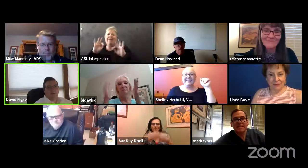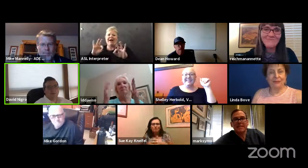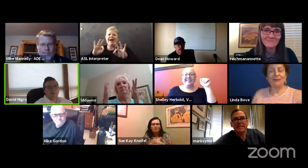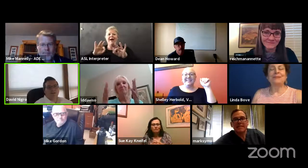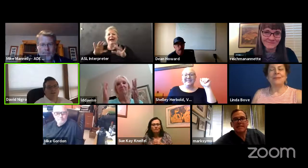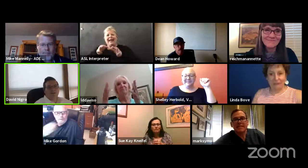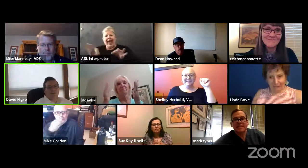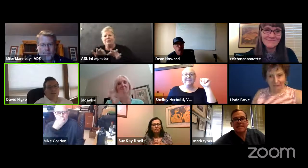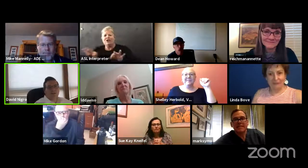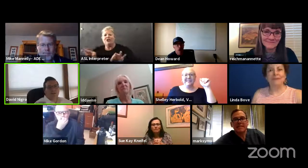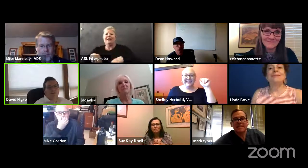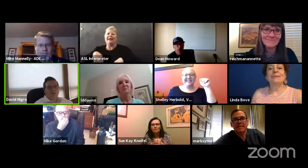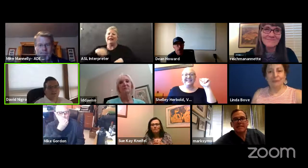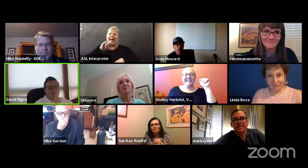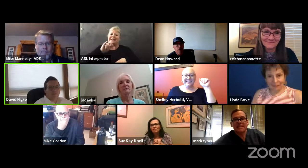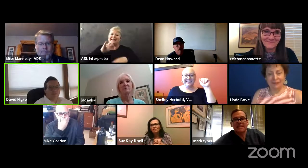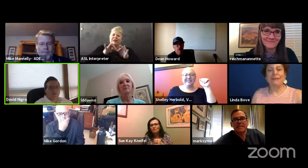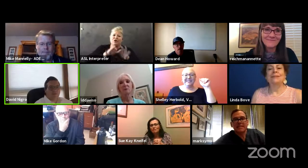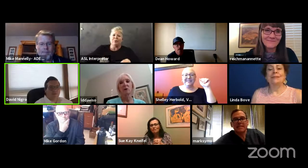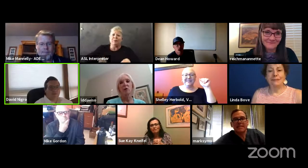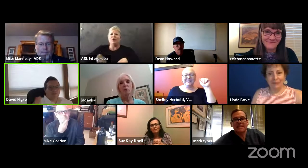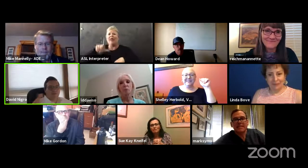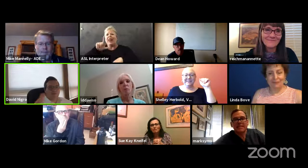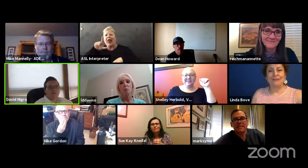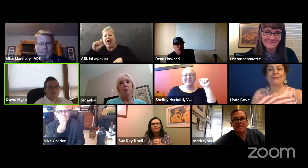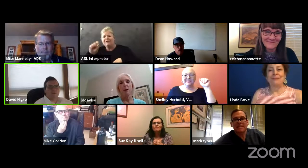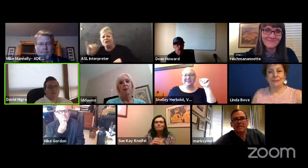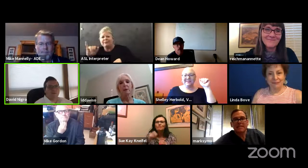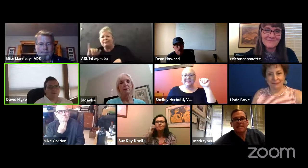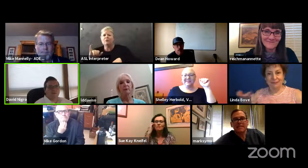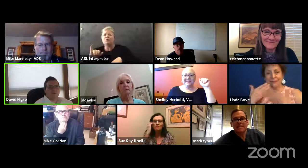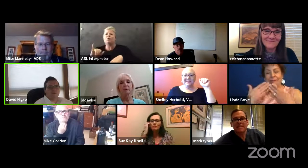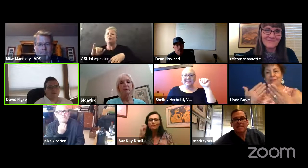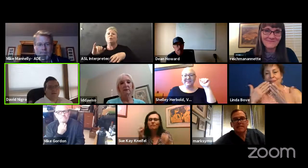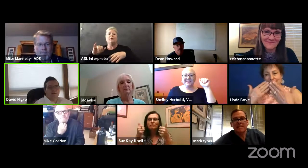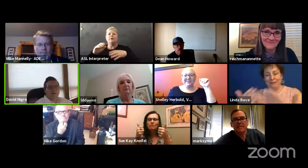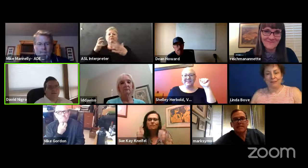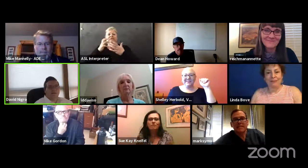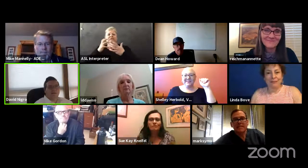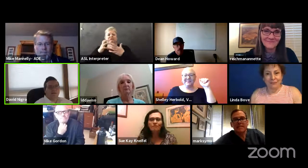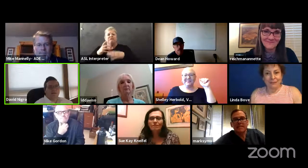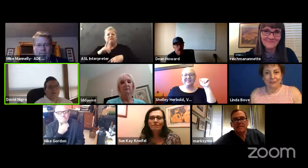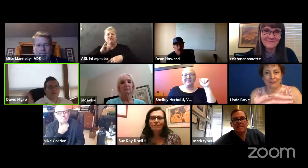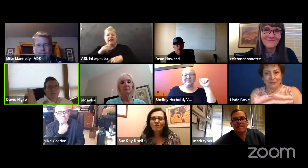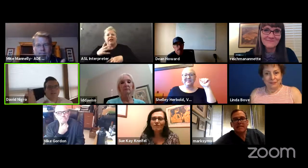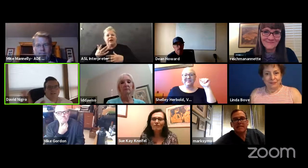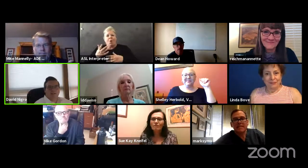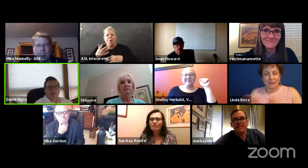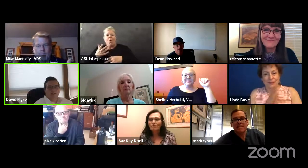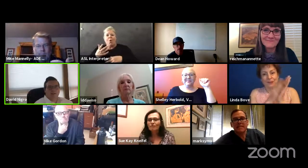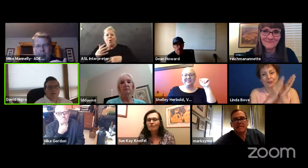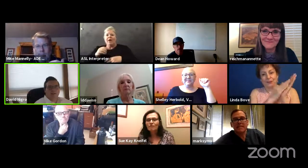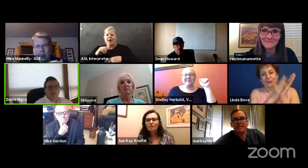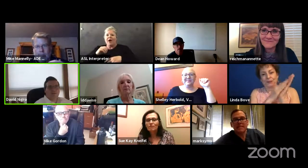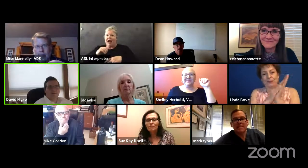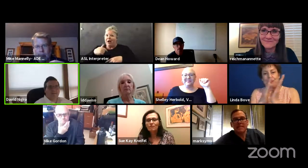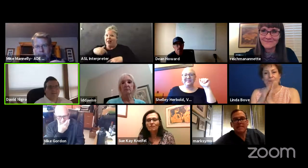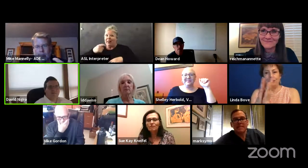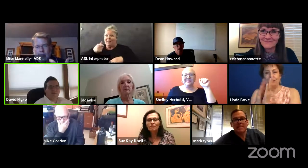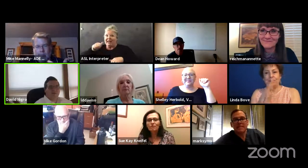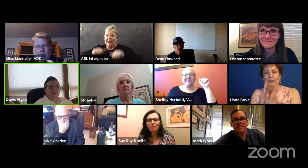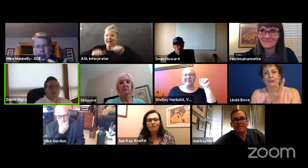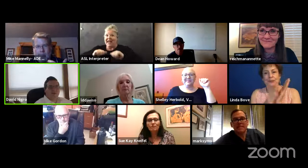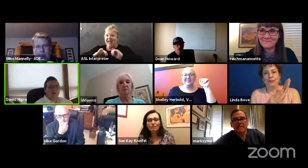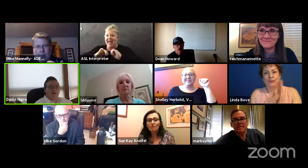uh we have the asl interpretation we have the live stream out to the public it was um uh it was not entirely clear how we were going to do this